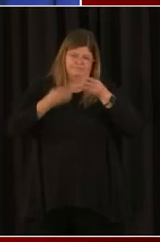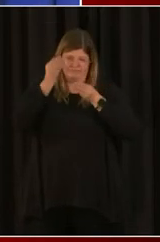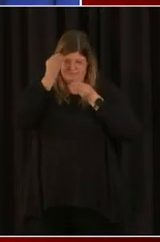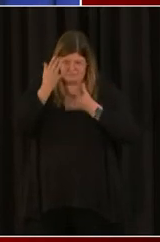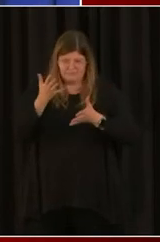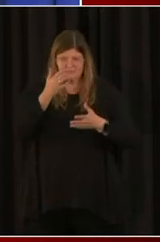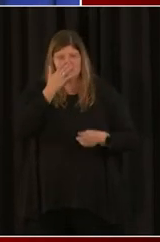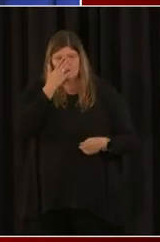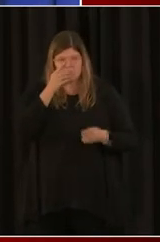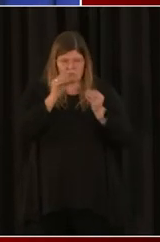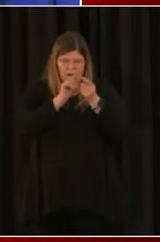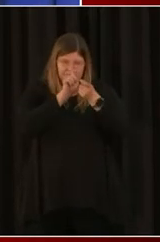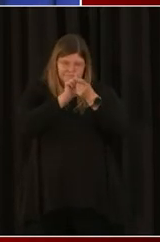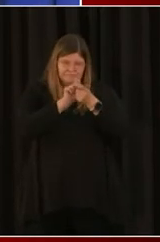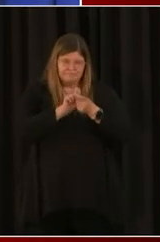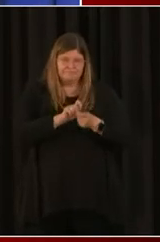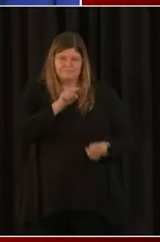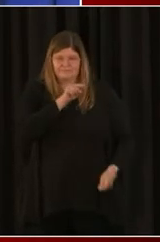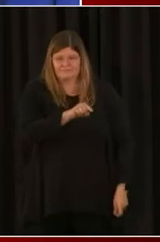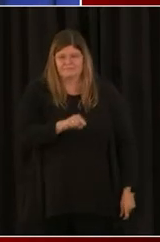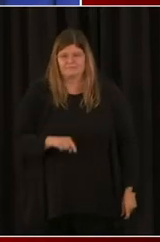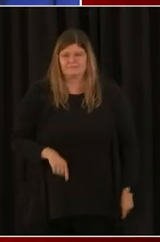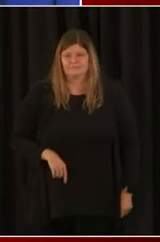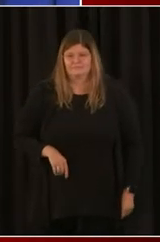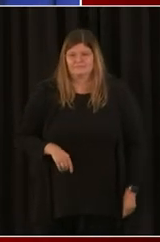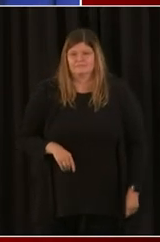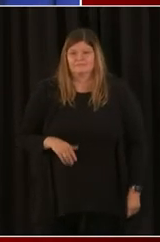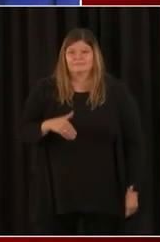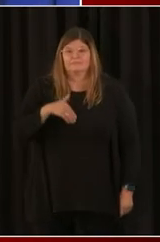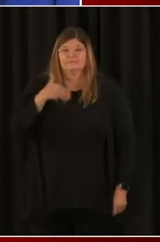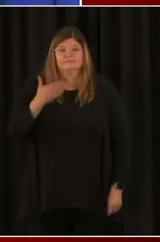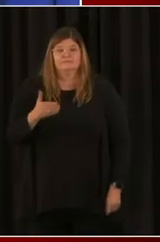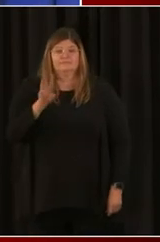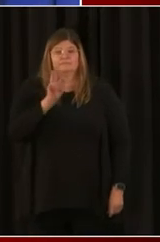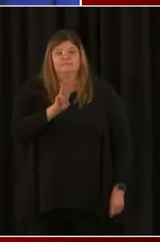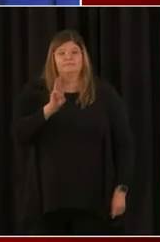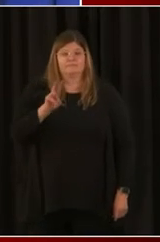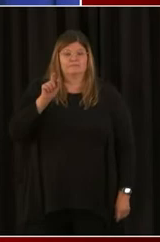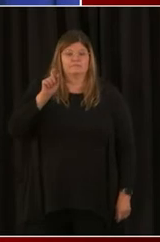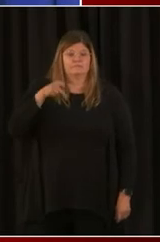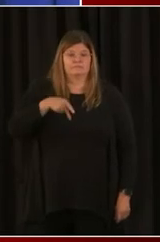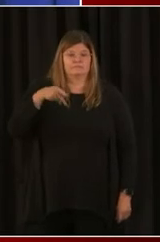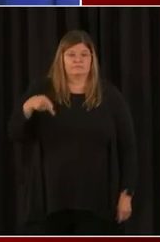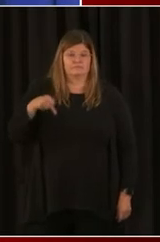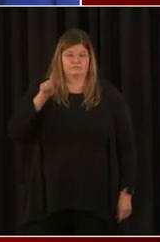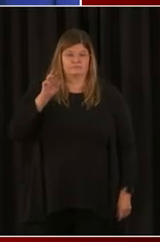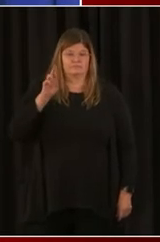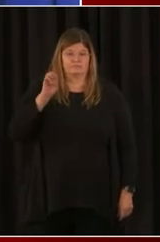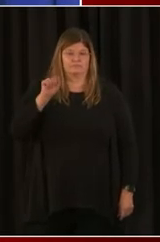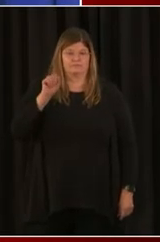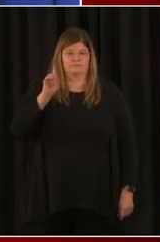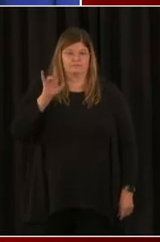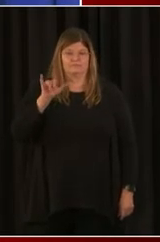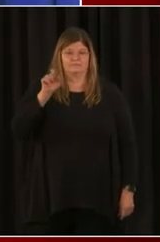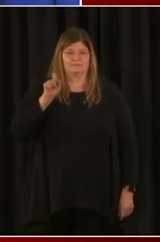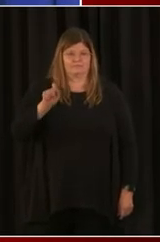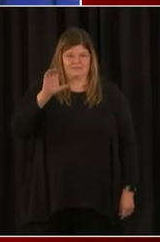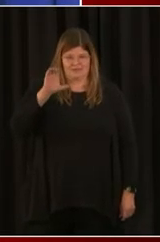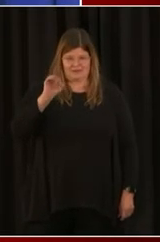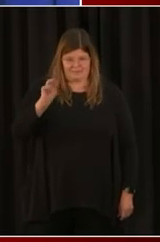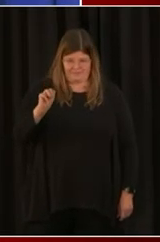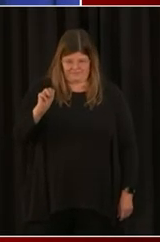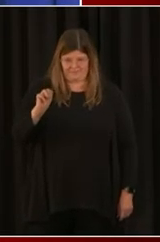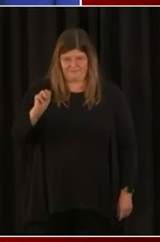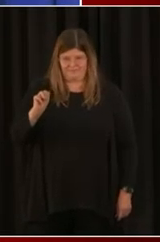pppready.com. It's something that the district is so intent on making sure that you access PPP, that we actually